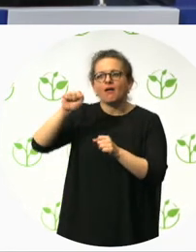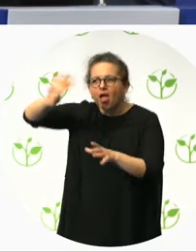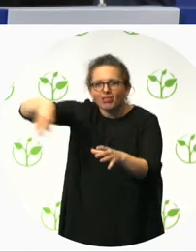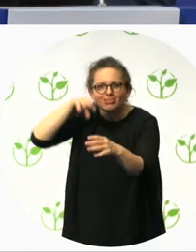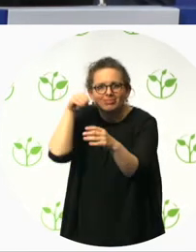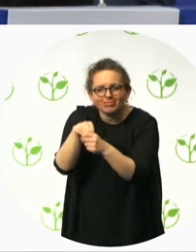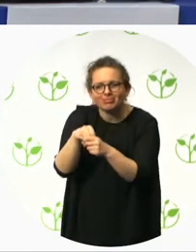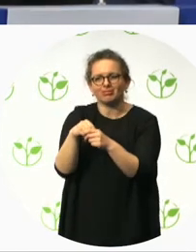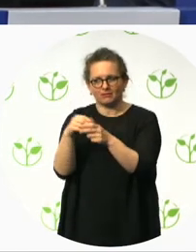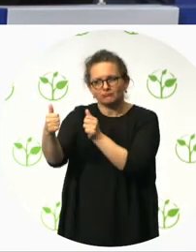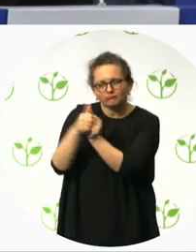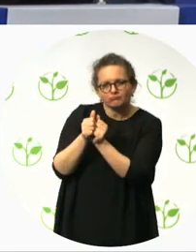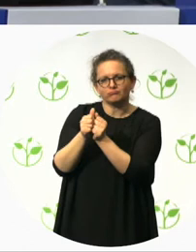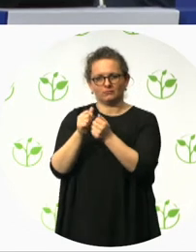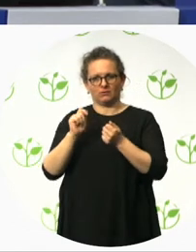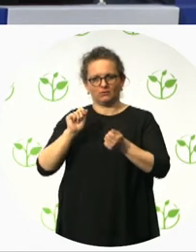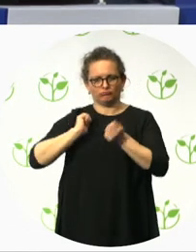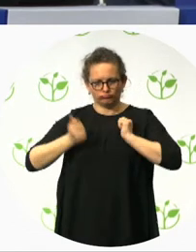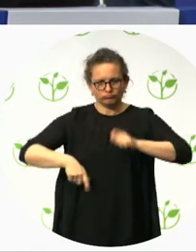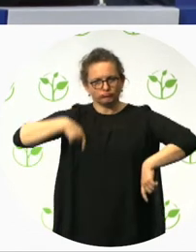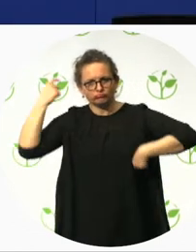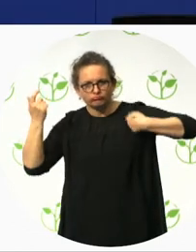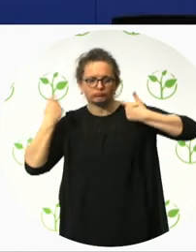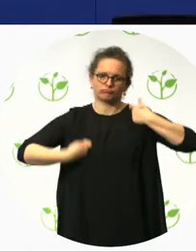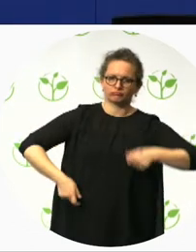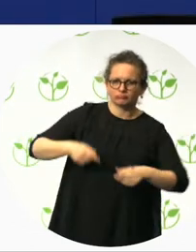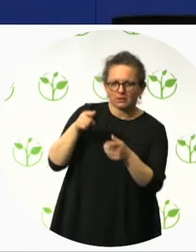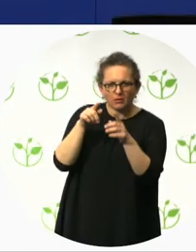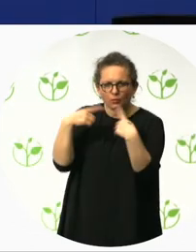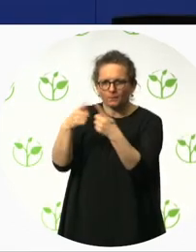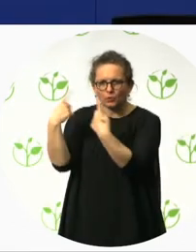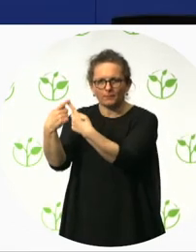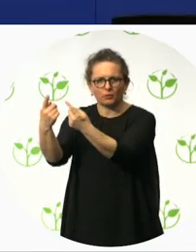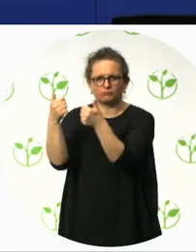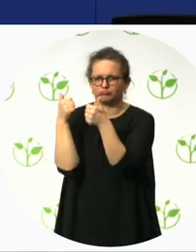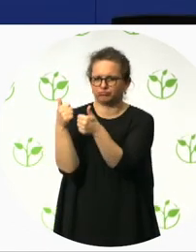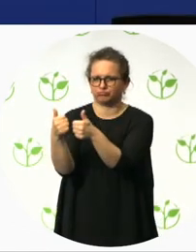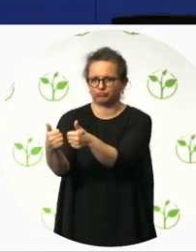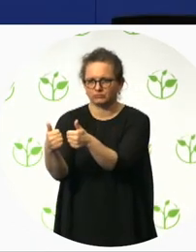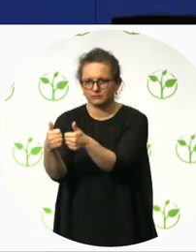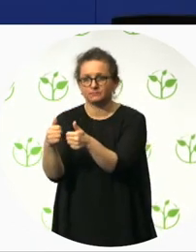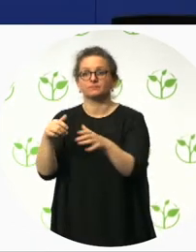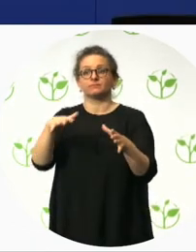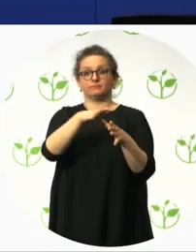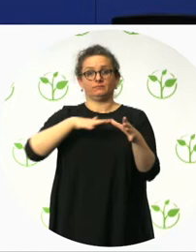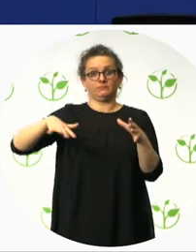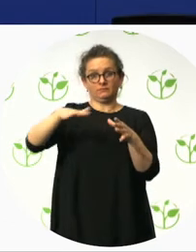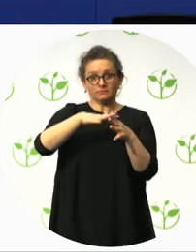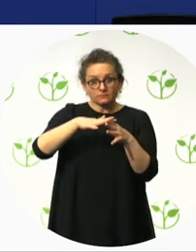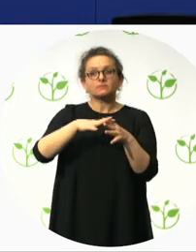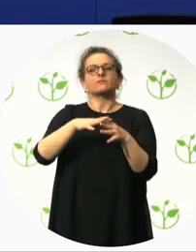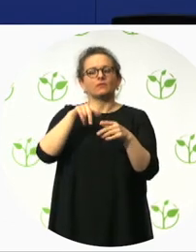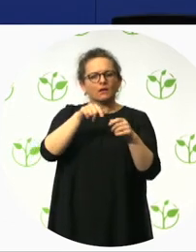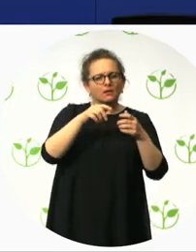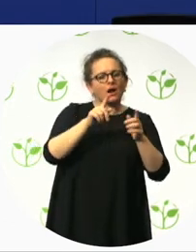demographic of the park. It's an incredibly diverse part of East London where we're located. And it responds to that. Flexible community use. And it's run by